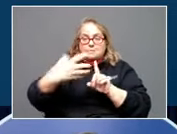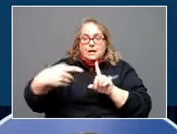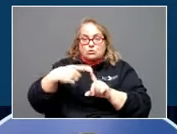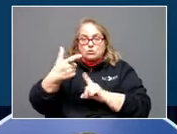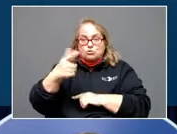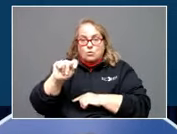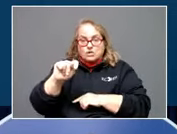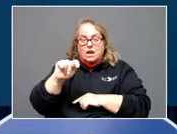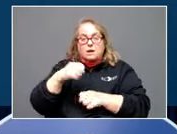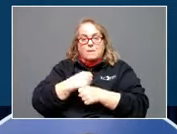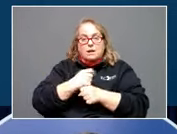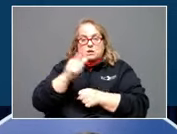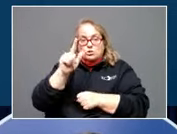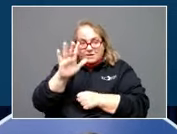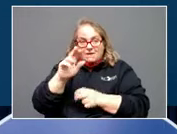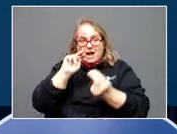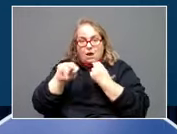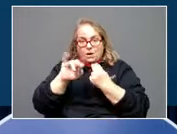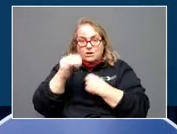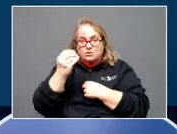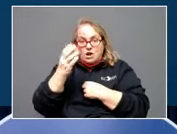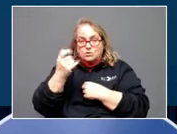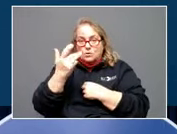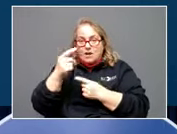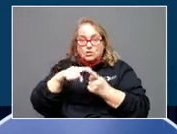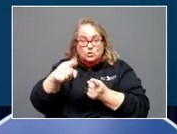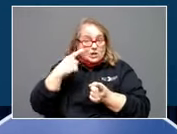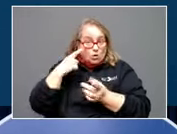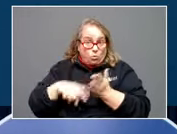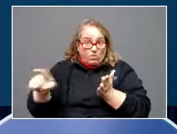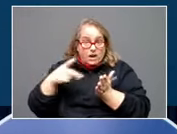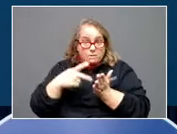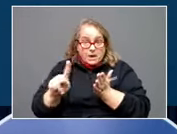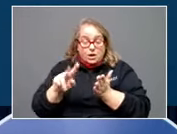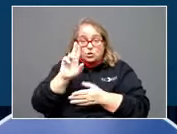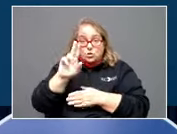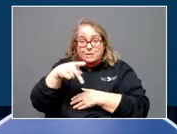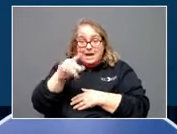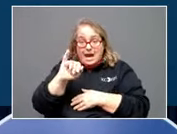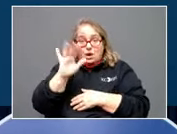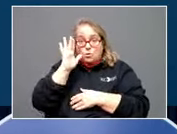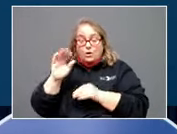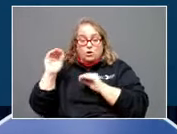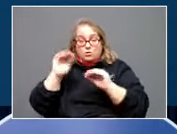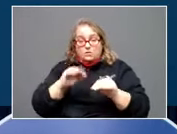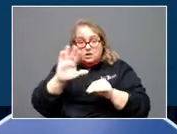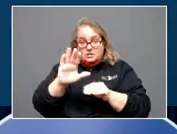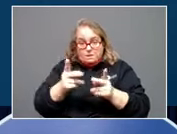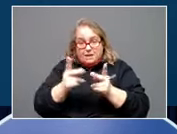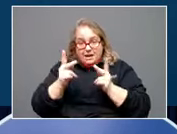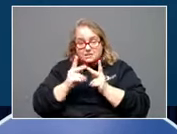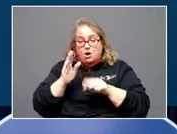high-wage jobs, and just wait until you hear what they pay. Upi will relocate its facility on nearly